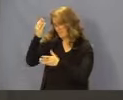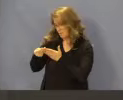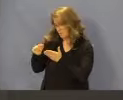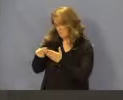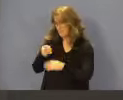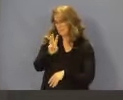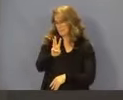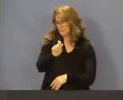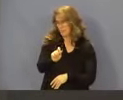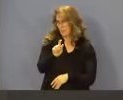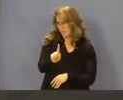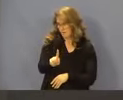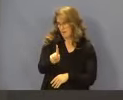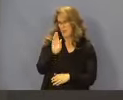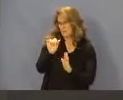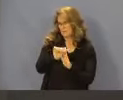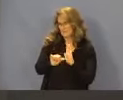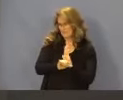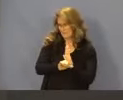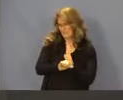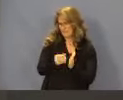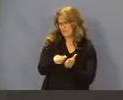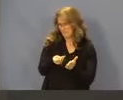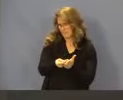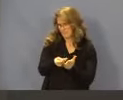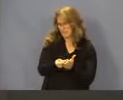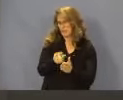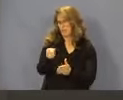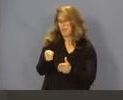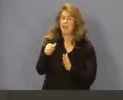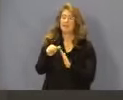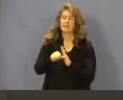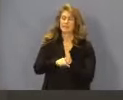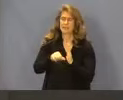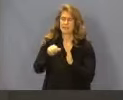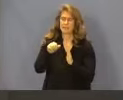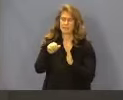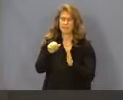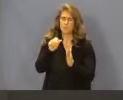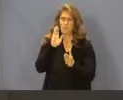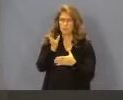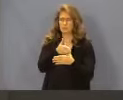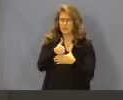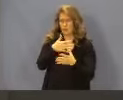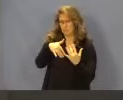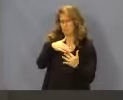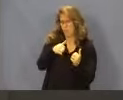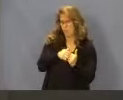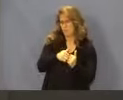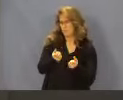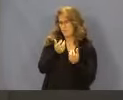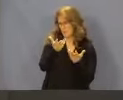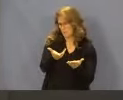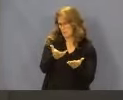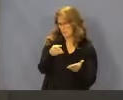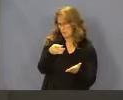and 6.1 is state funds. The state share will be funded via provider payments. An opportunity for public comment